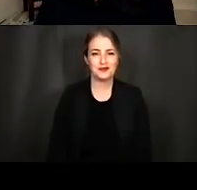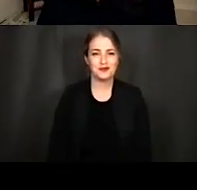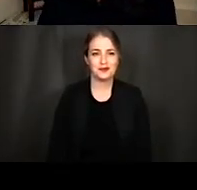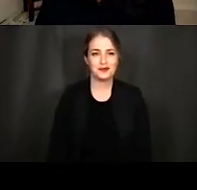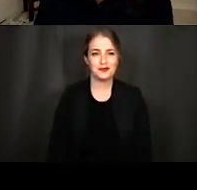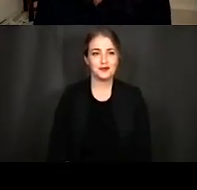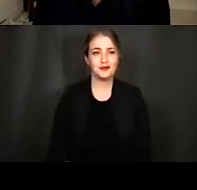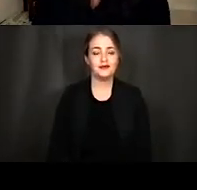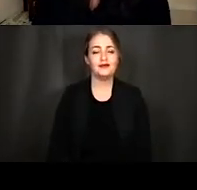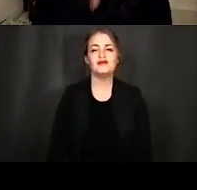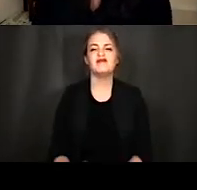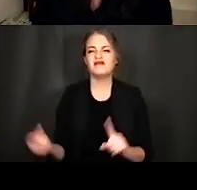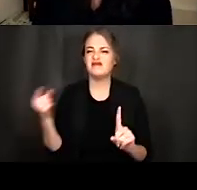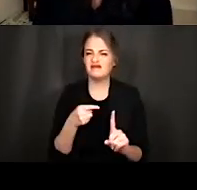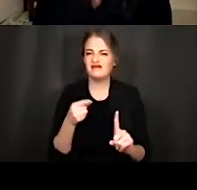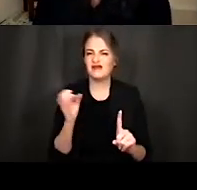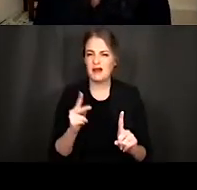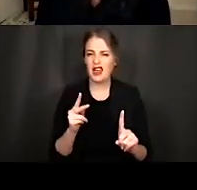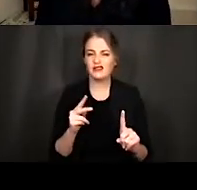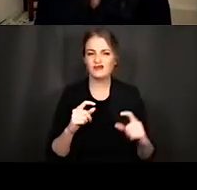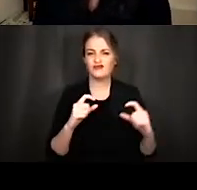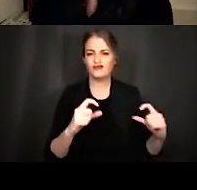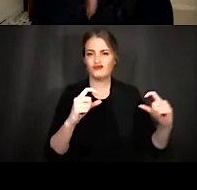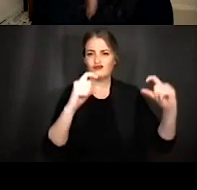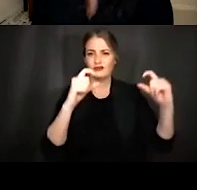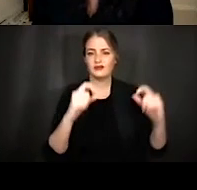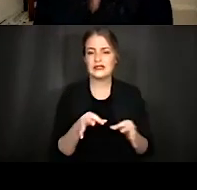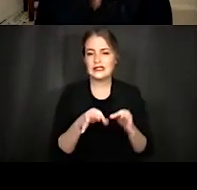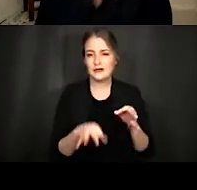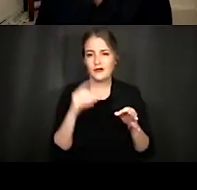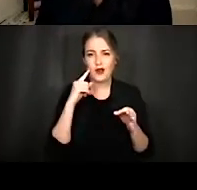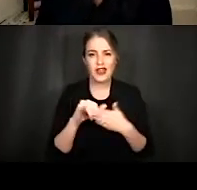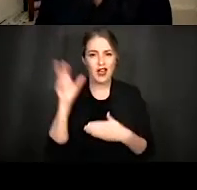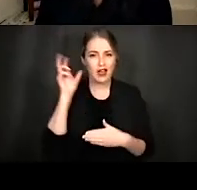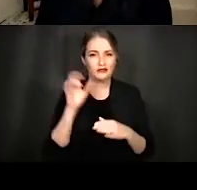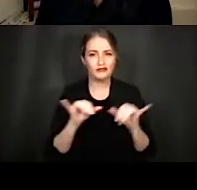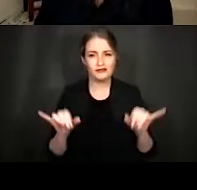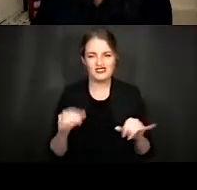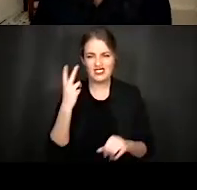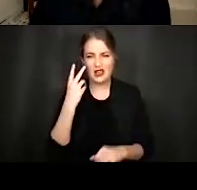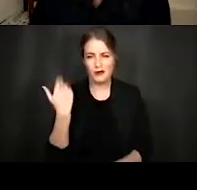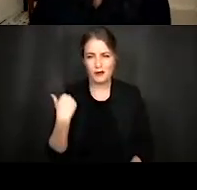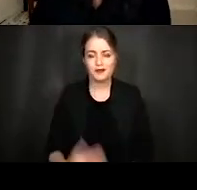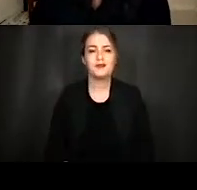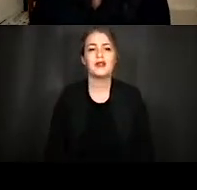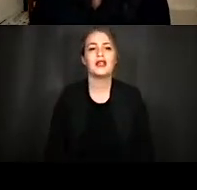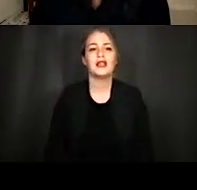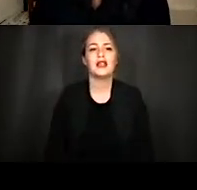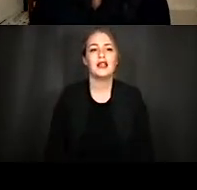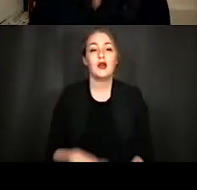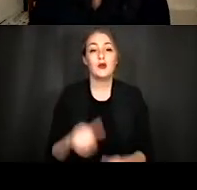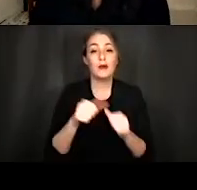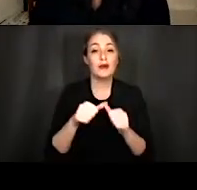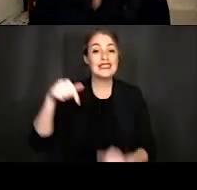So coming back to this box diagram, simplification of the auditory system that we saw earlier, remember that those descending